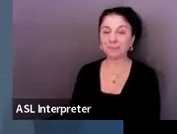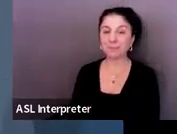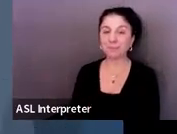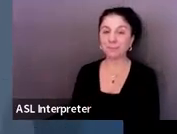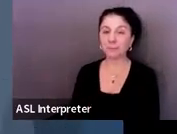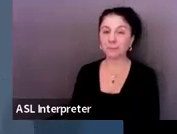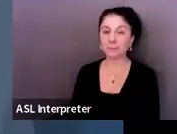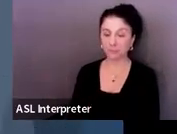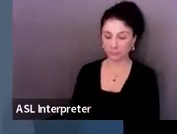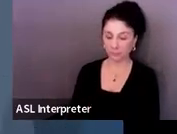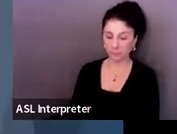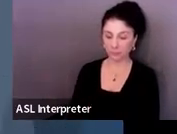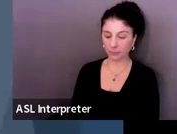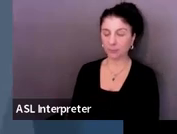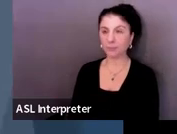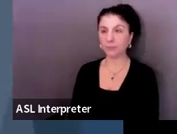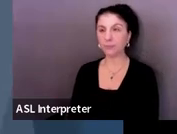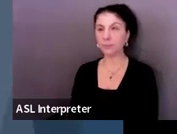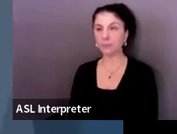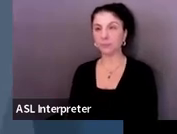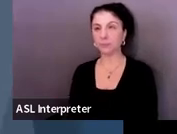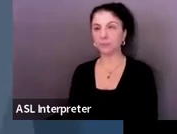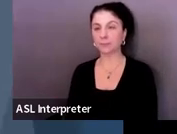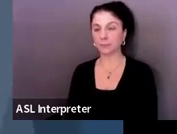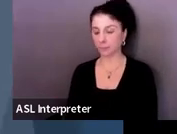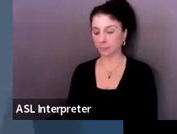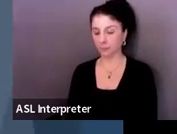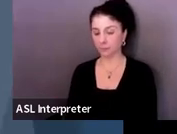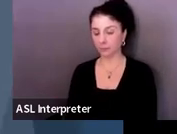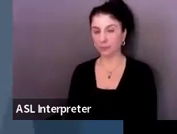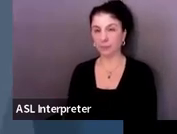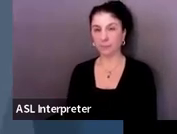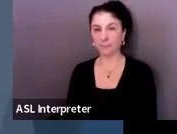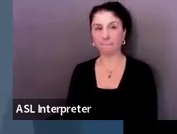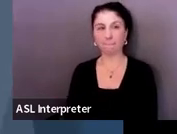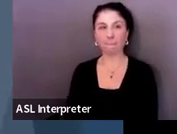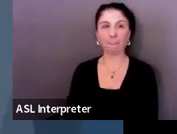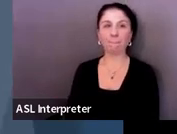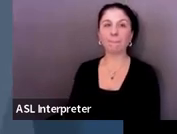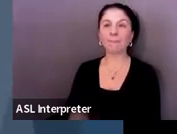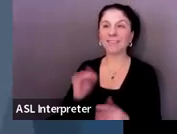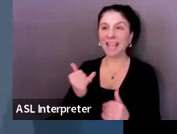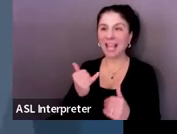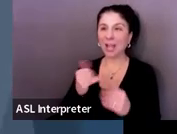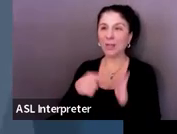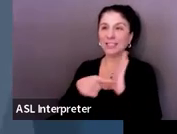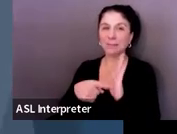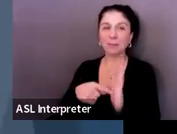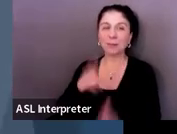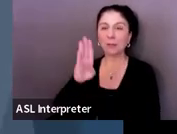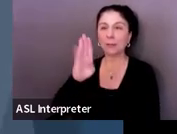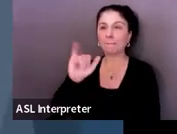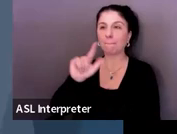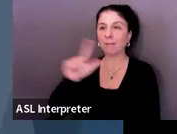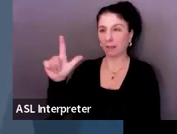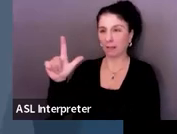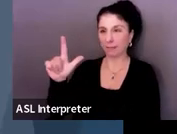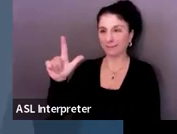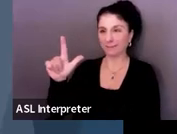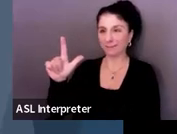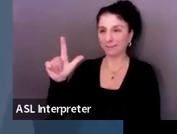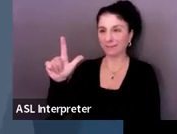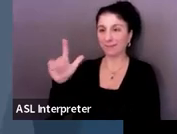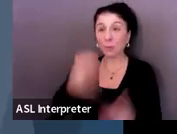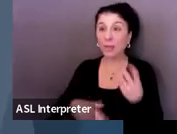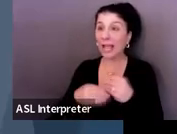Oh, and then we have our case study. And this is about Bill. And if anybody else wants to jump in and add things,